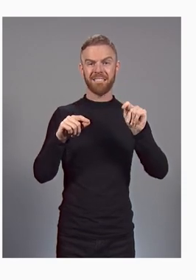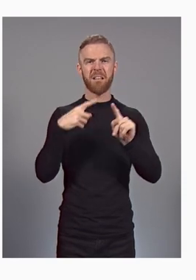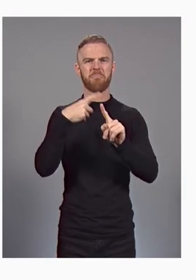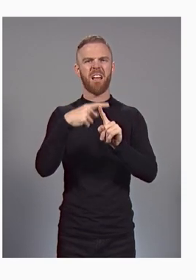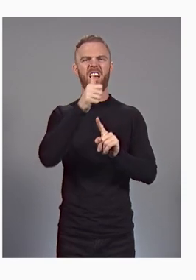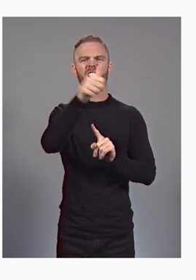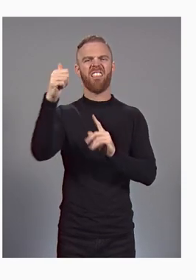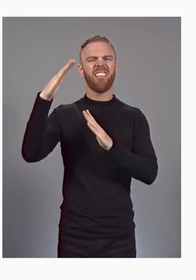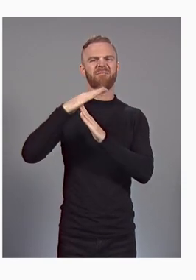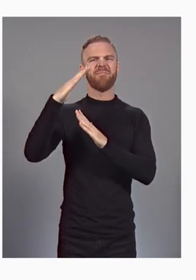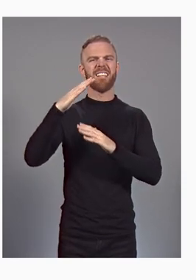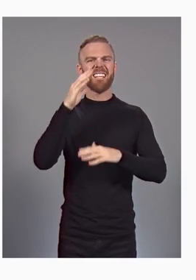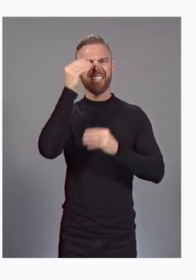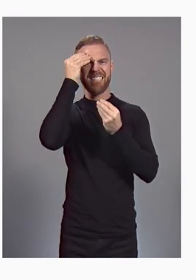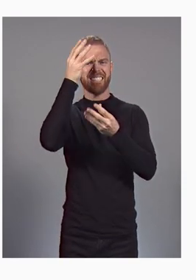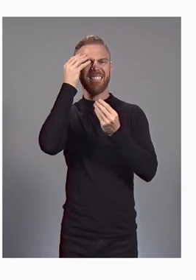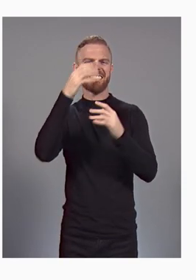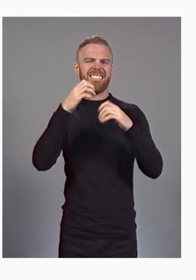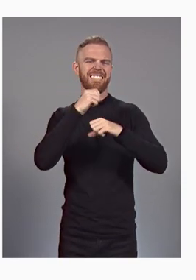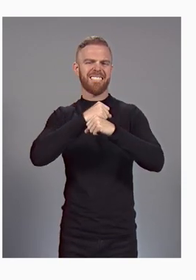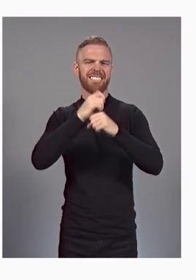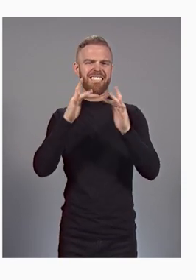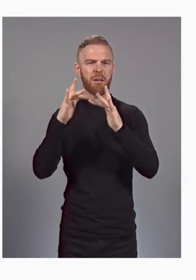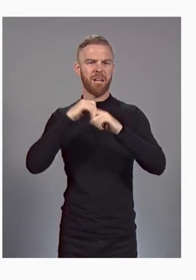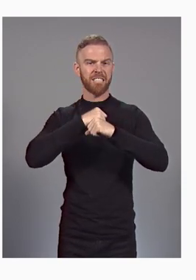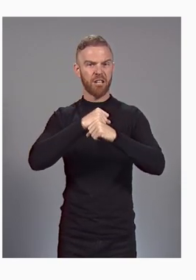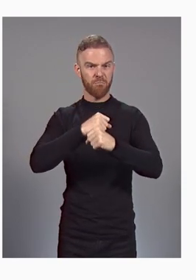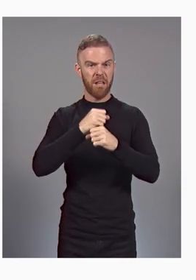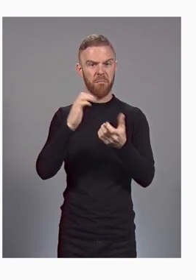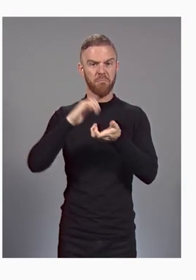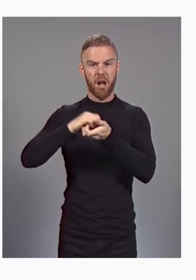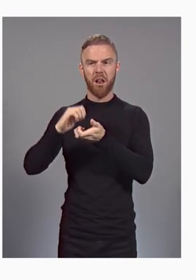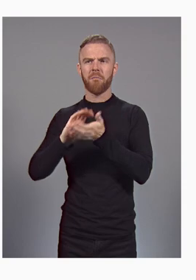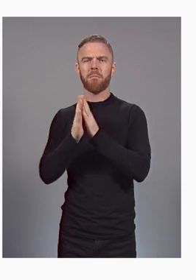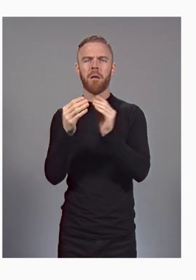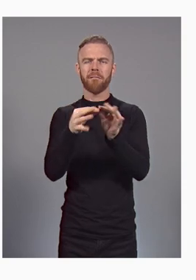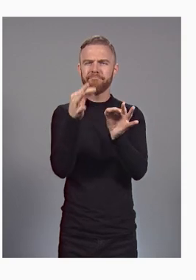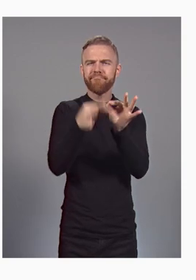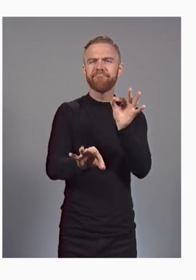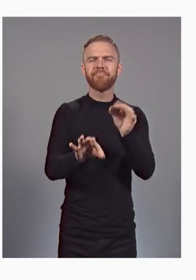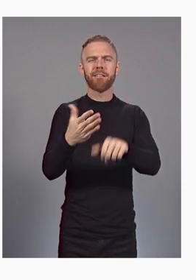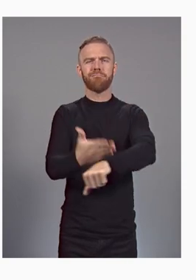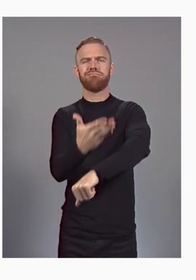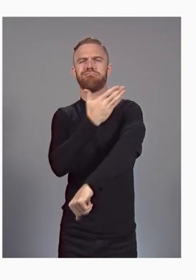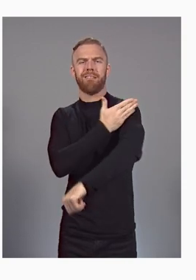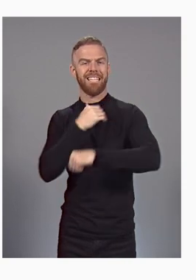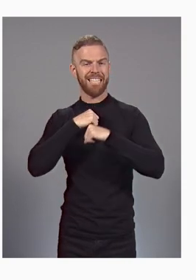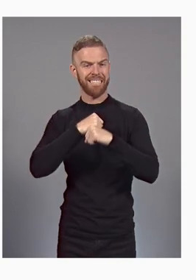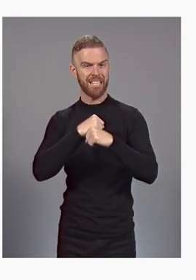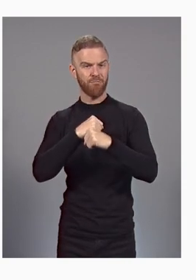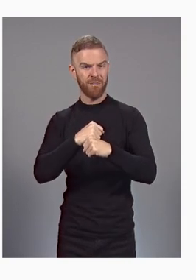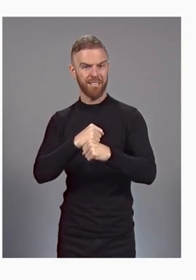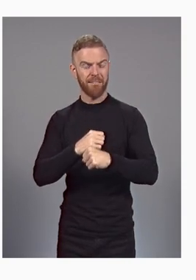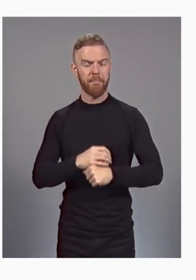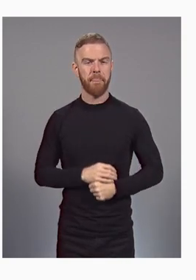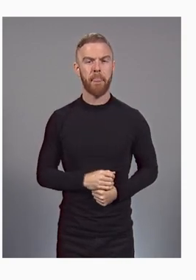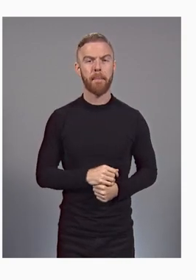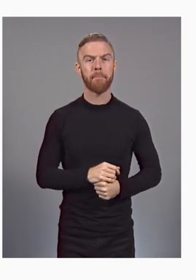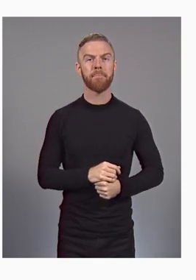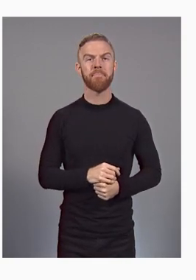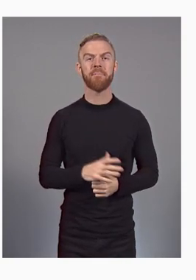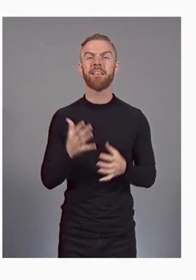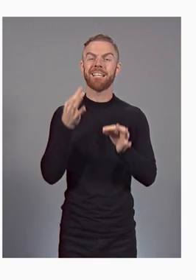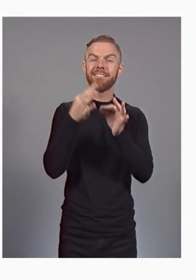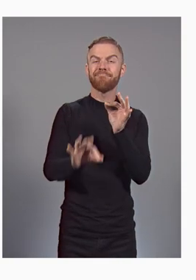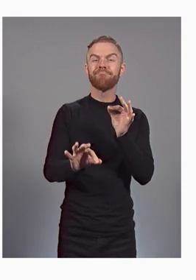partners to further simplify and enhance your security. To simplify multi-vendor security,